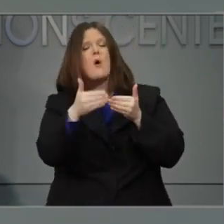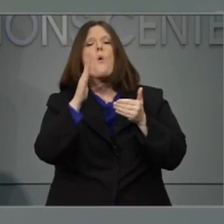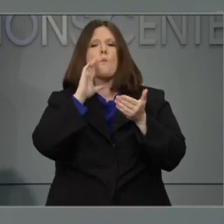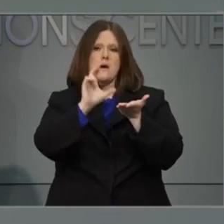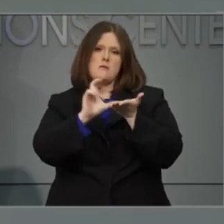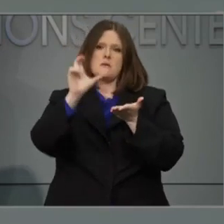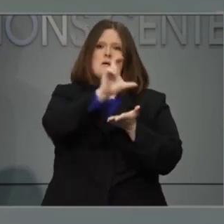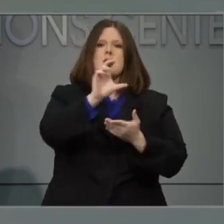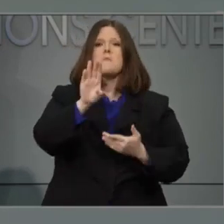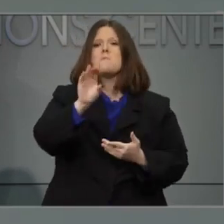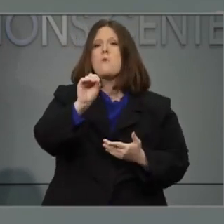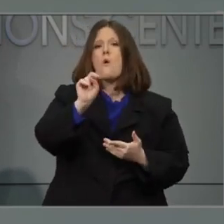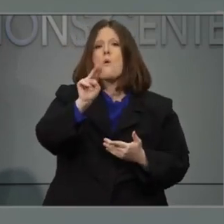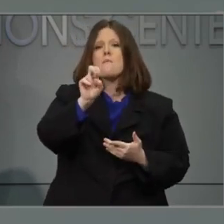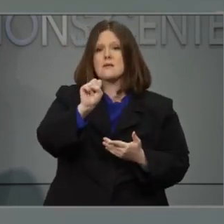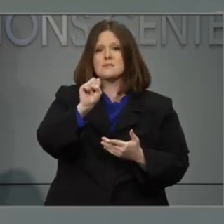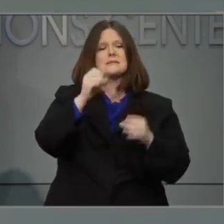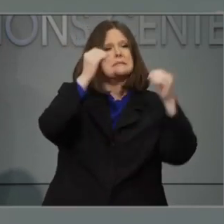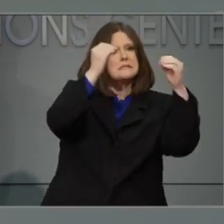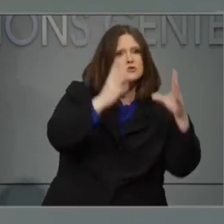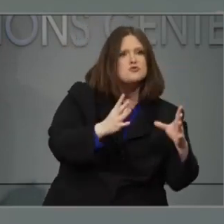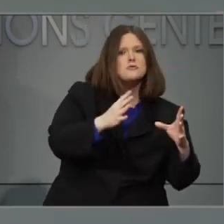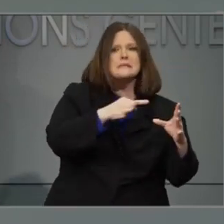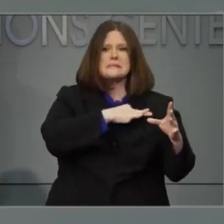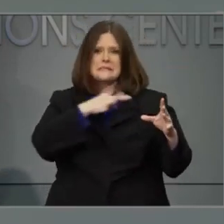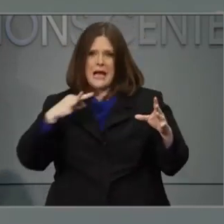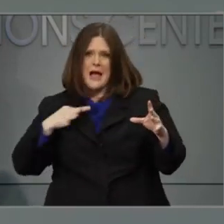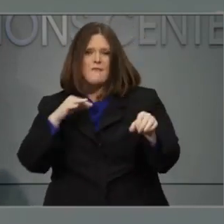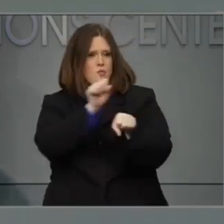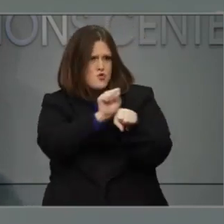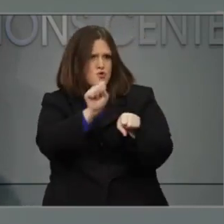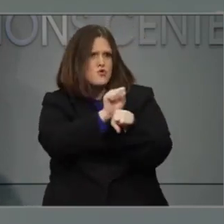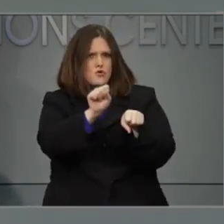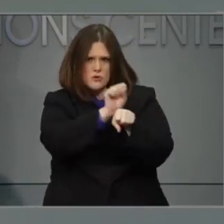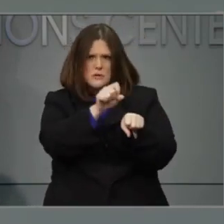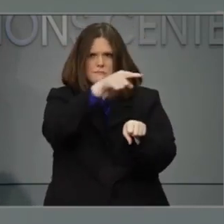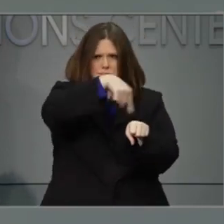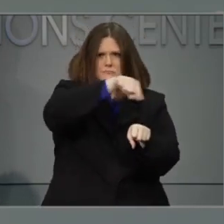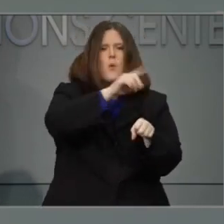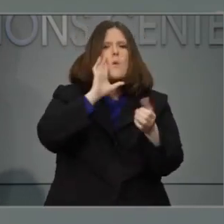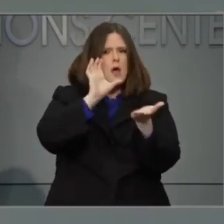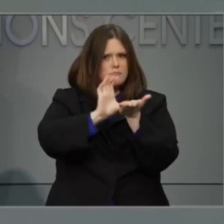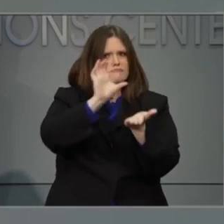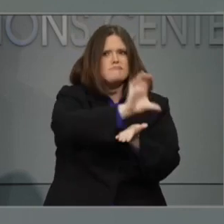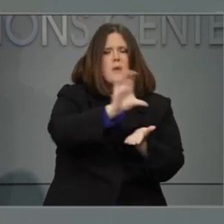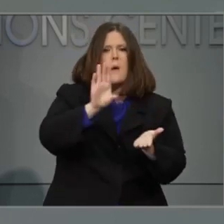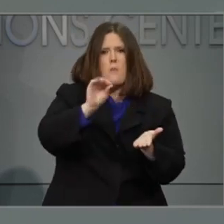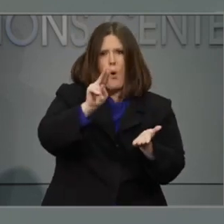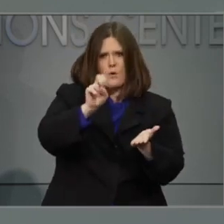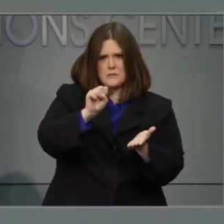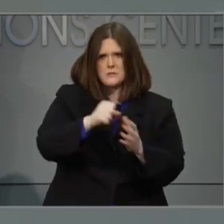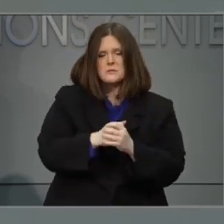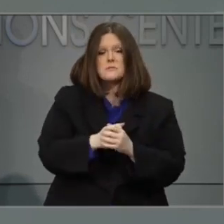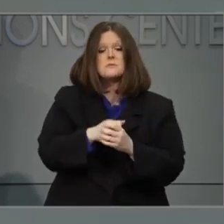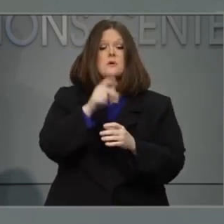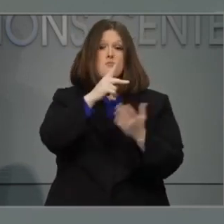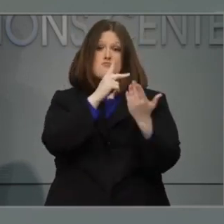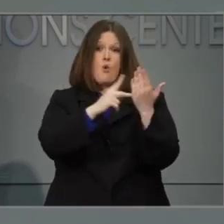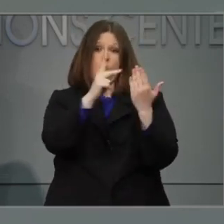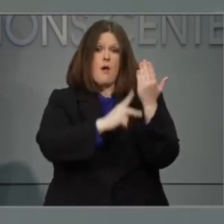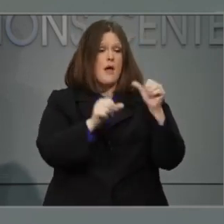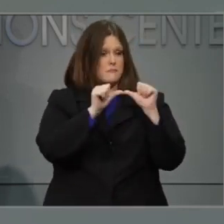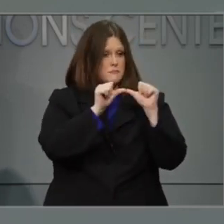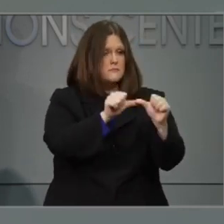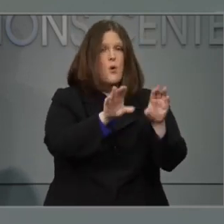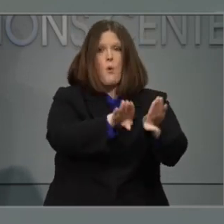that work in programs serving our essential workers. Childcare programs that stay open to serve